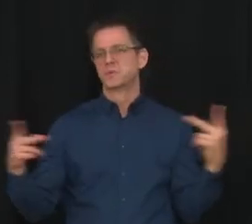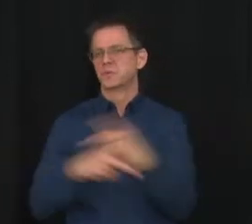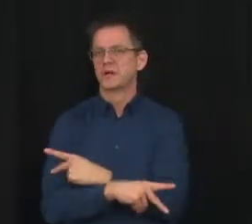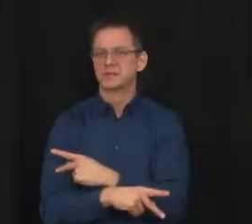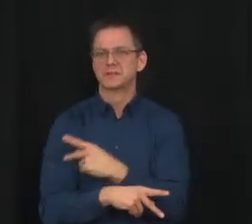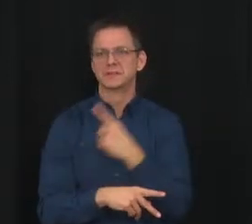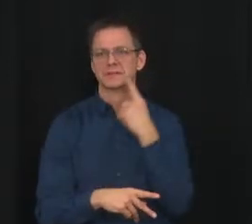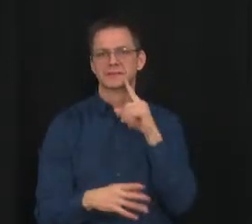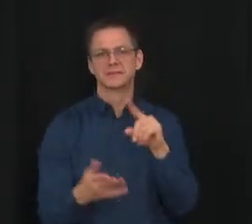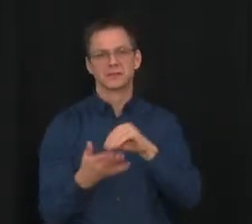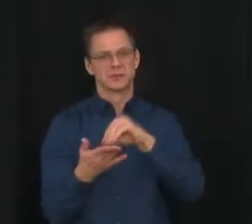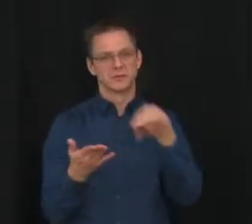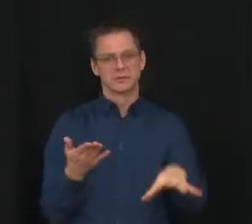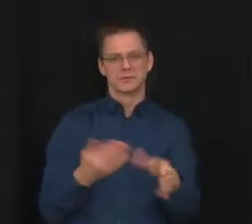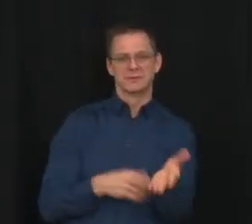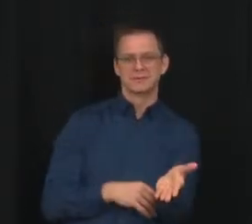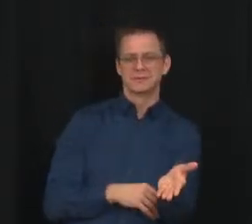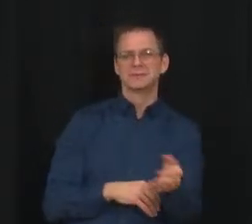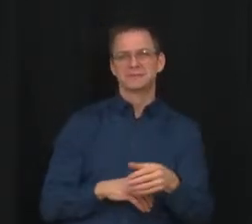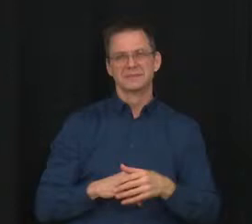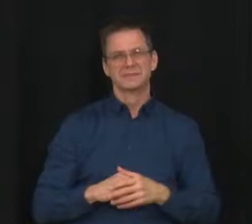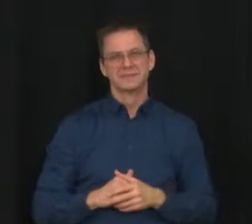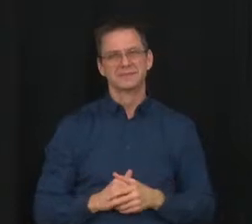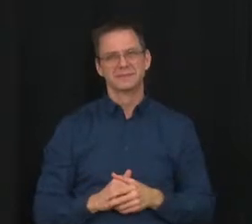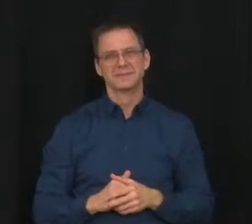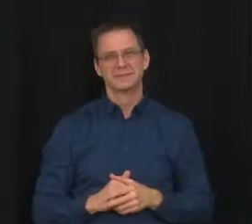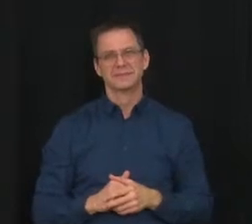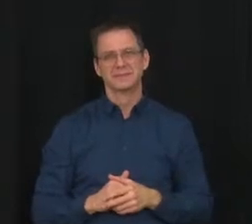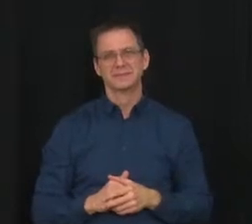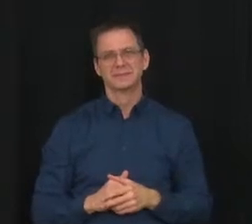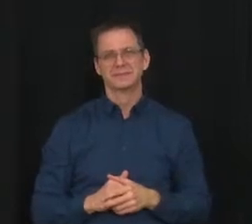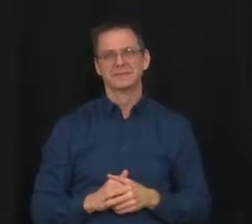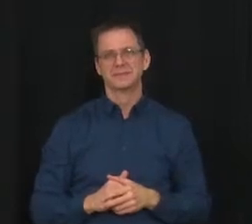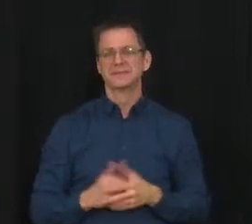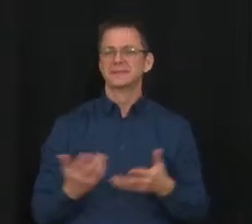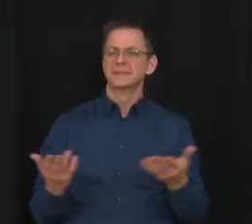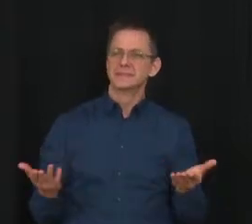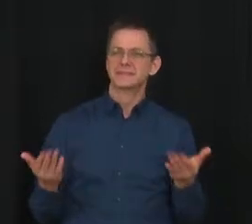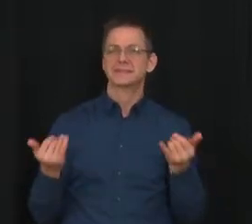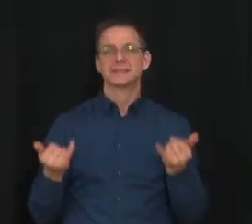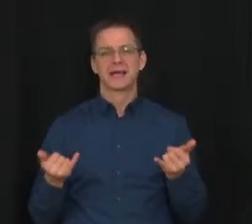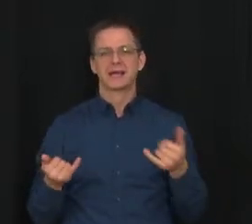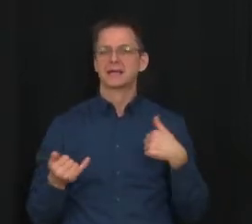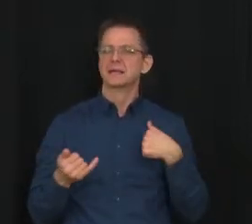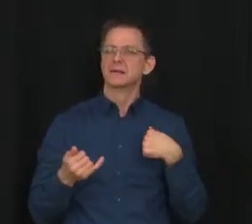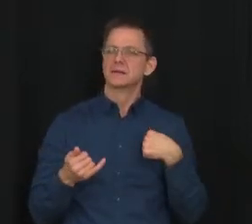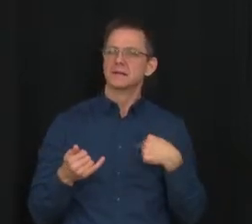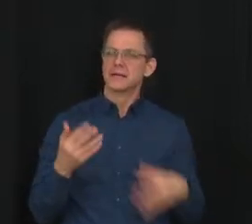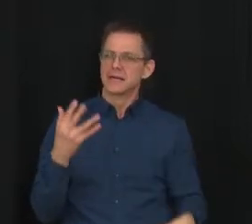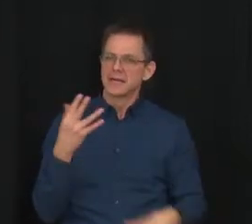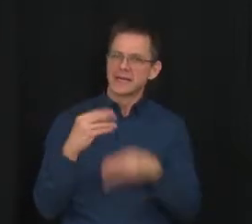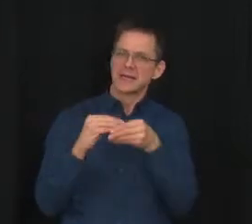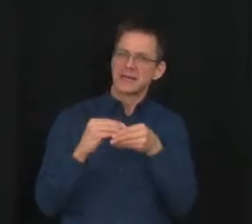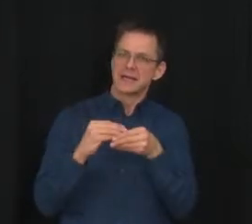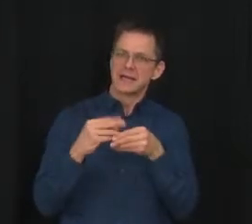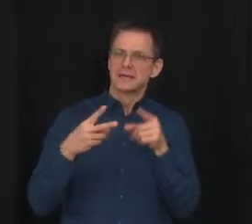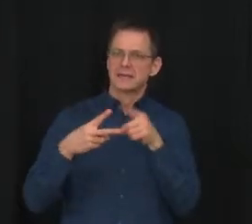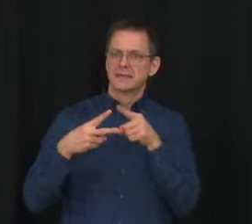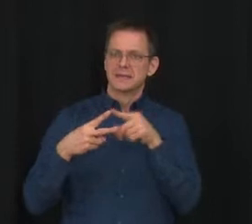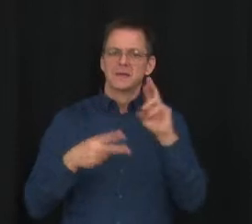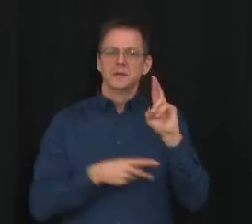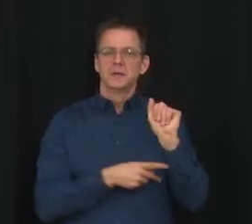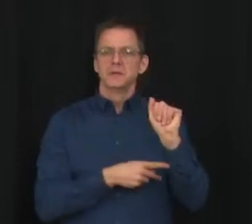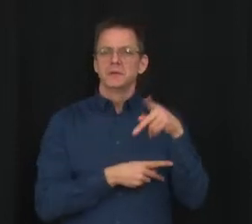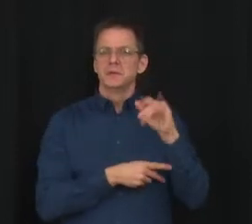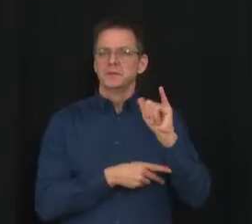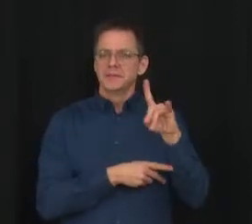allowing them the opportunity for in-school learning at this time. We have additional measures that are in place with respect to the regular rapid testing that's